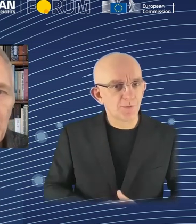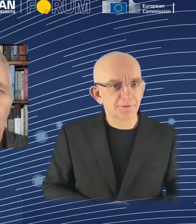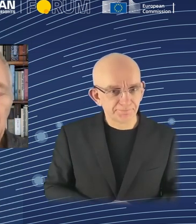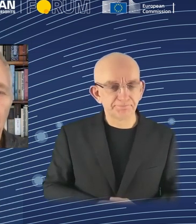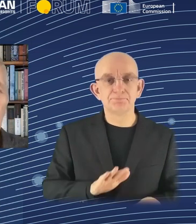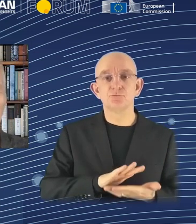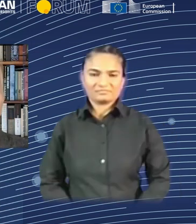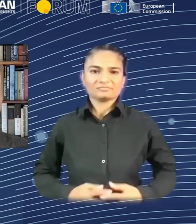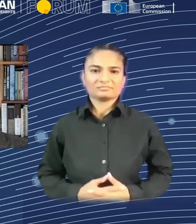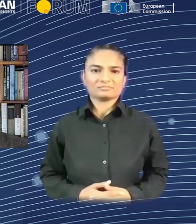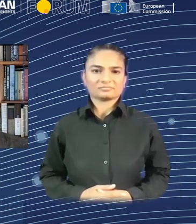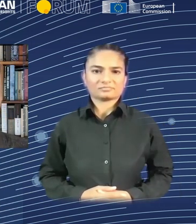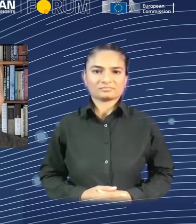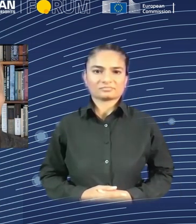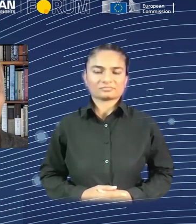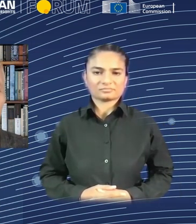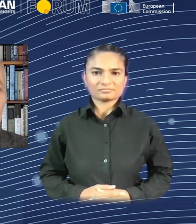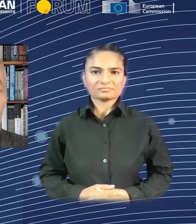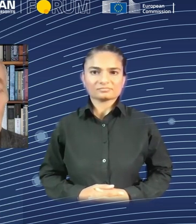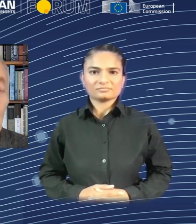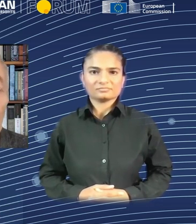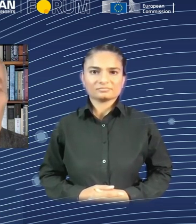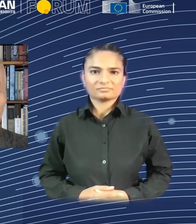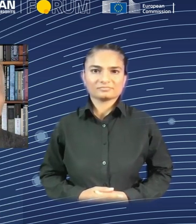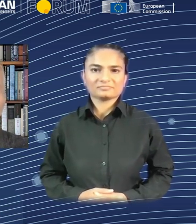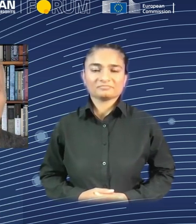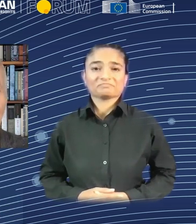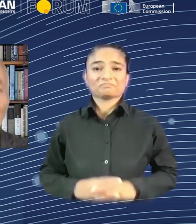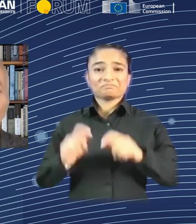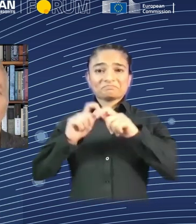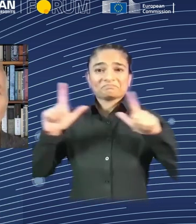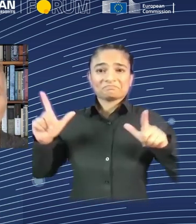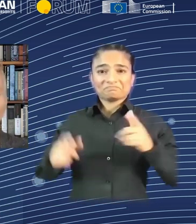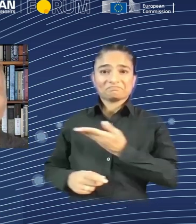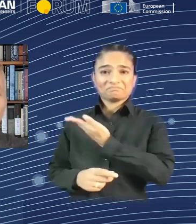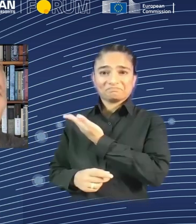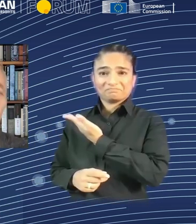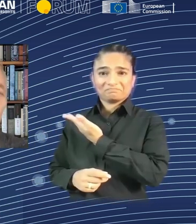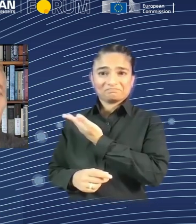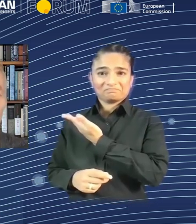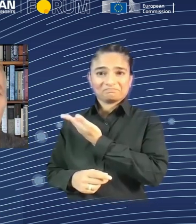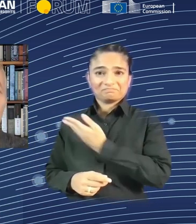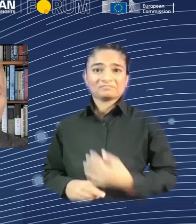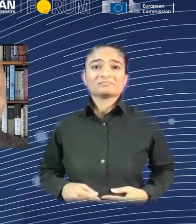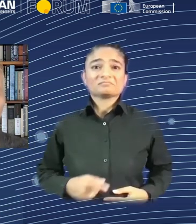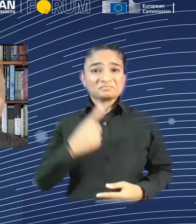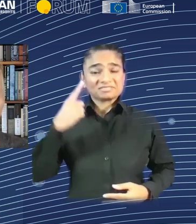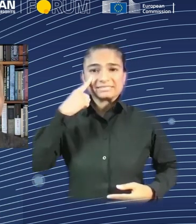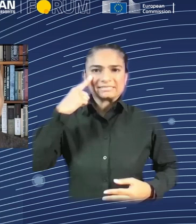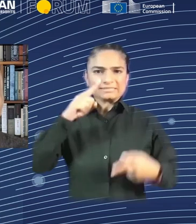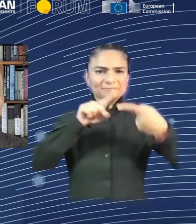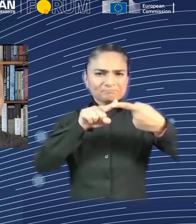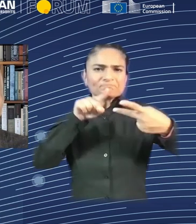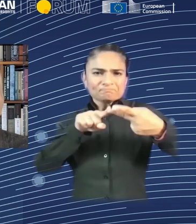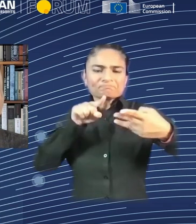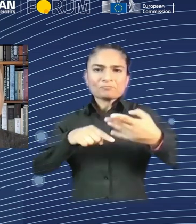So there's several things that I want to highlight. First of all, I'm no artist, and I can now generate a remarkable image with only a few instructions to